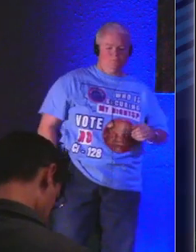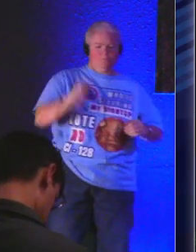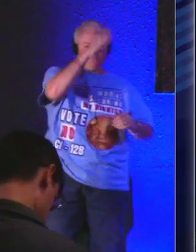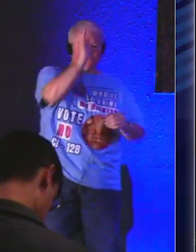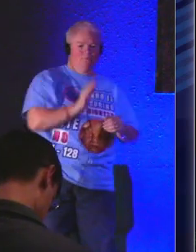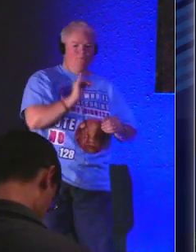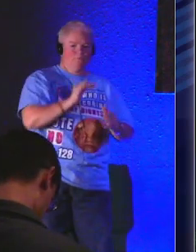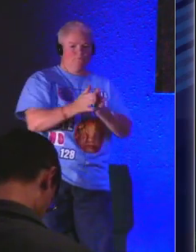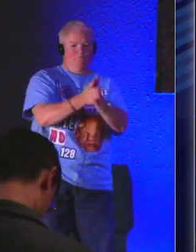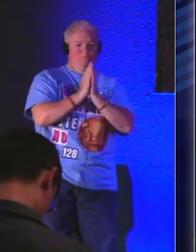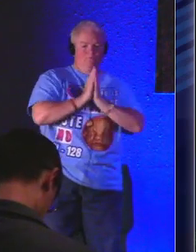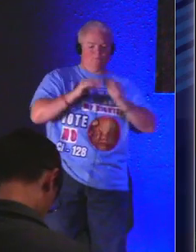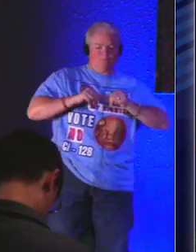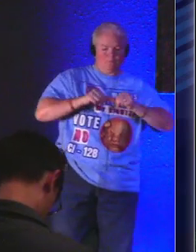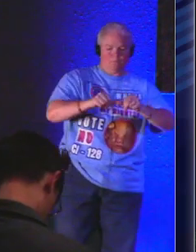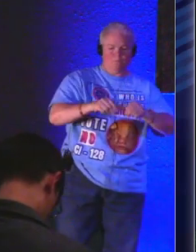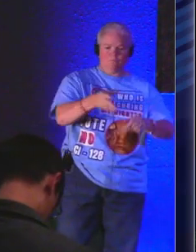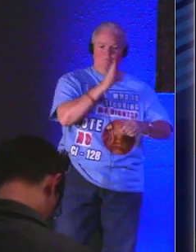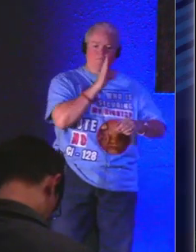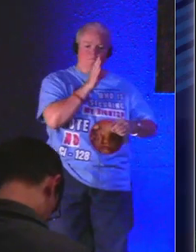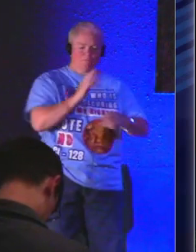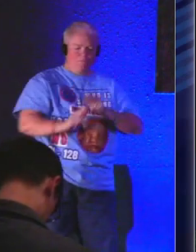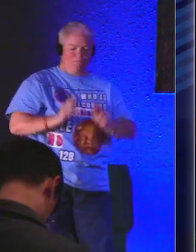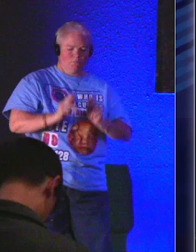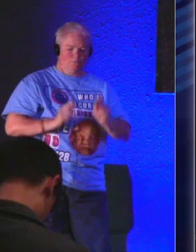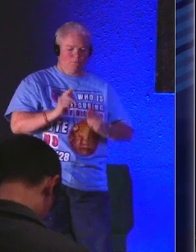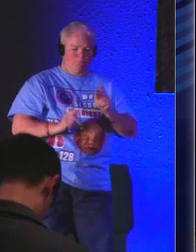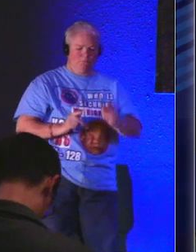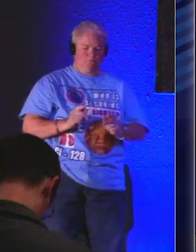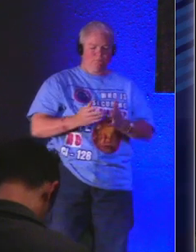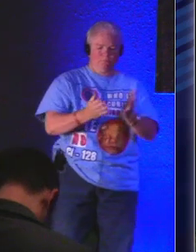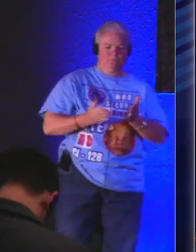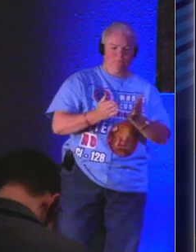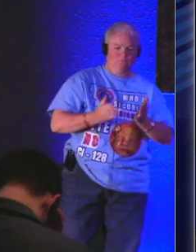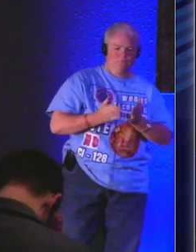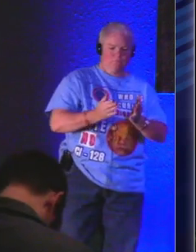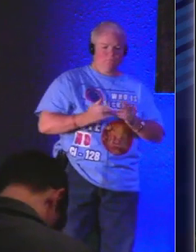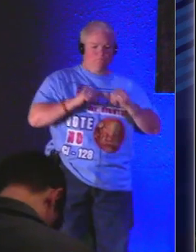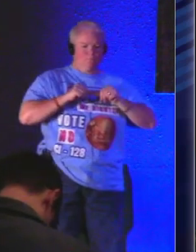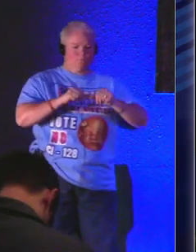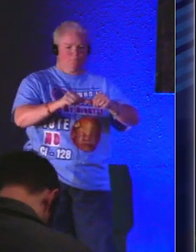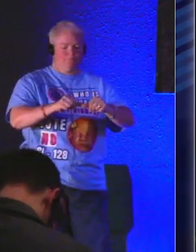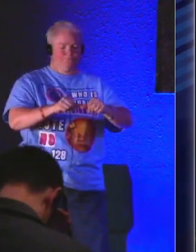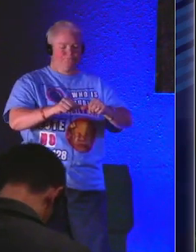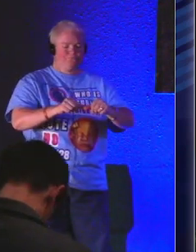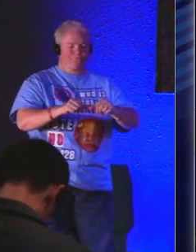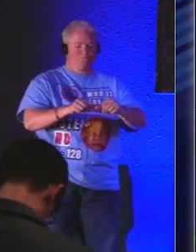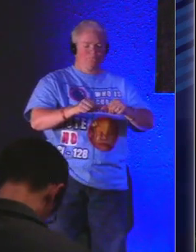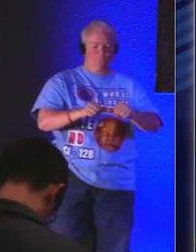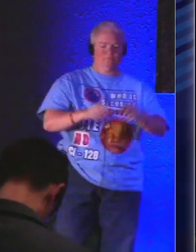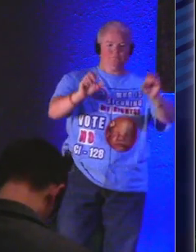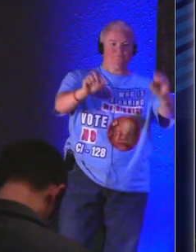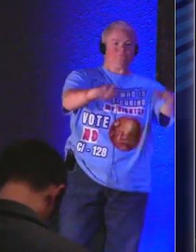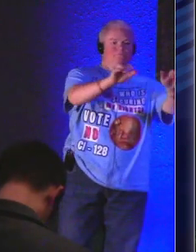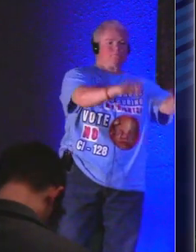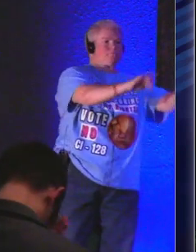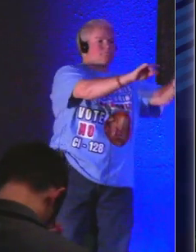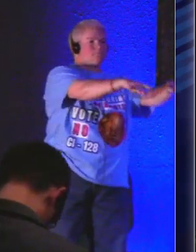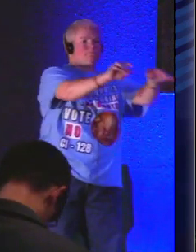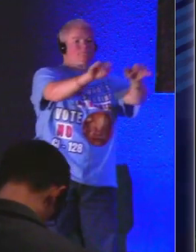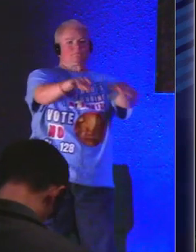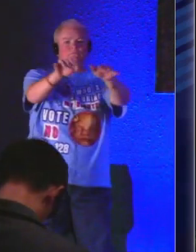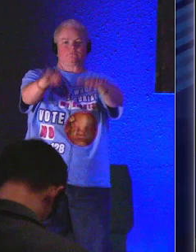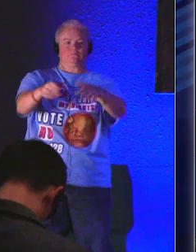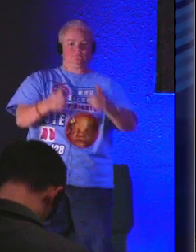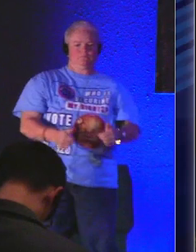I just ask you to continue to speak to people in here I ask that you continue to to touch lives